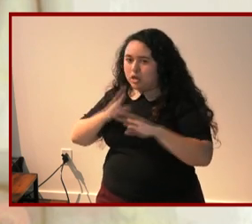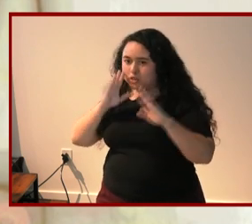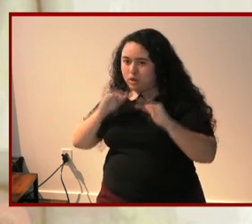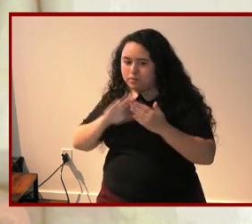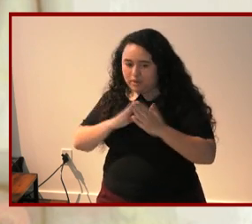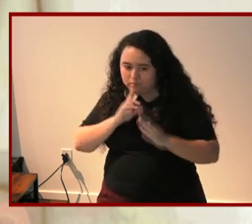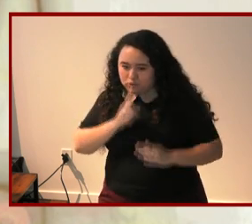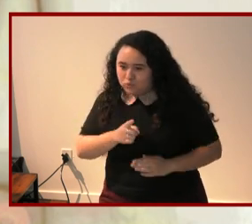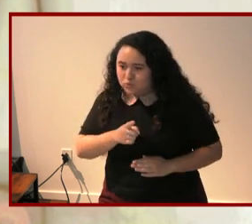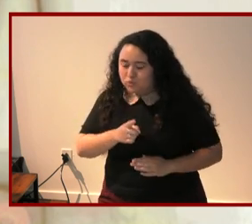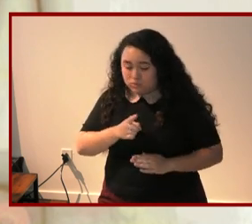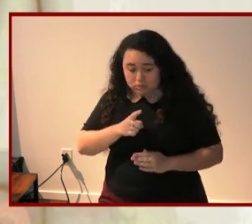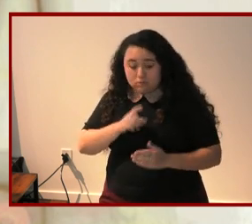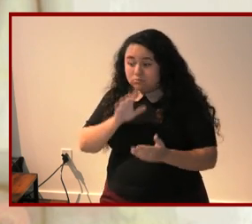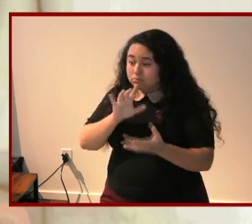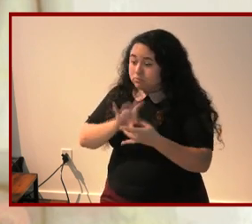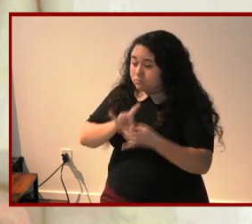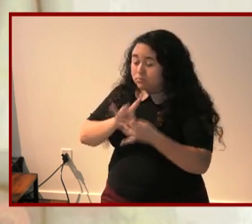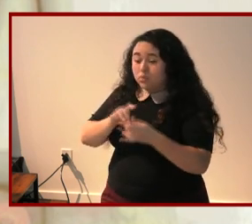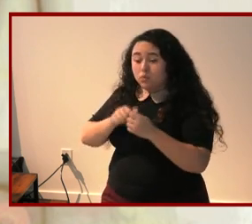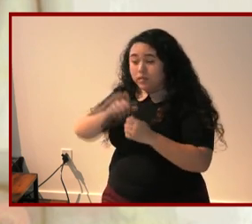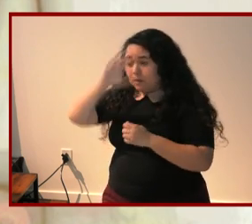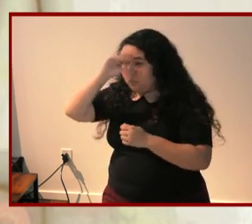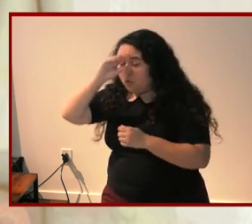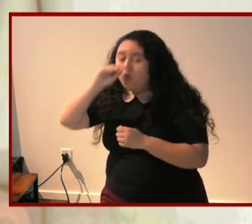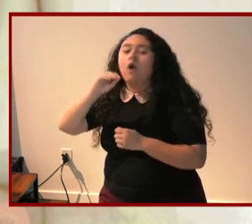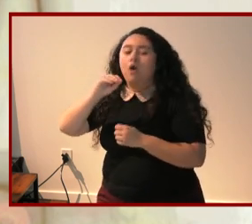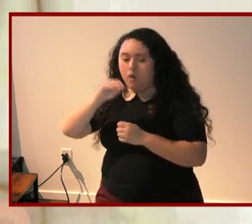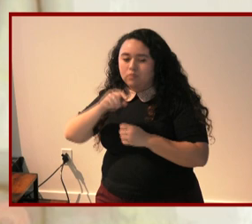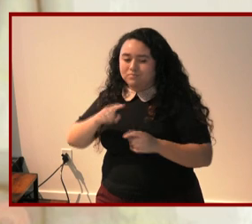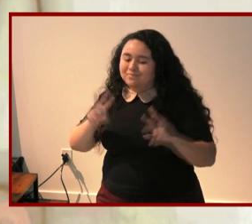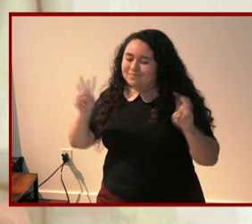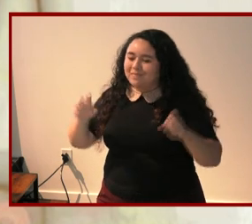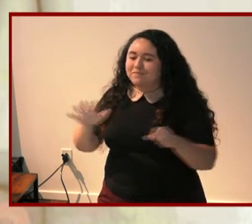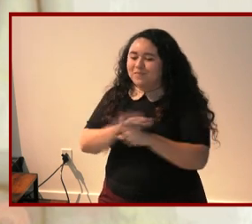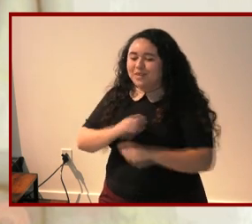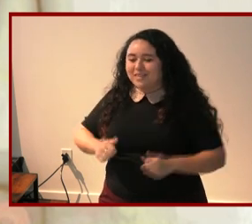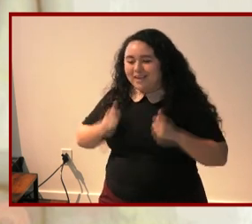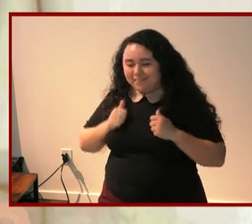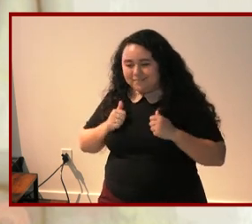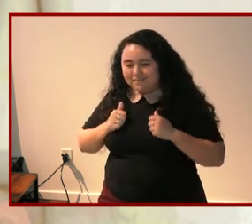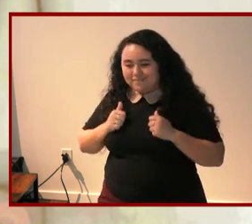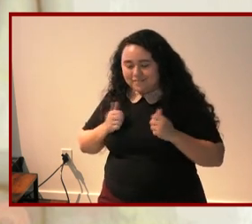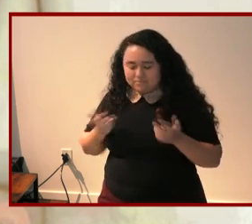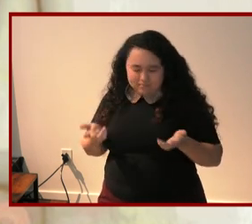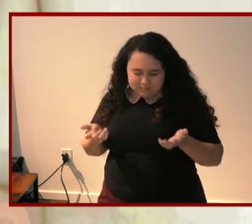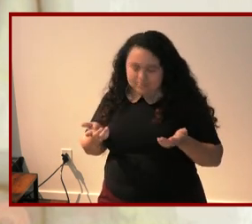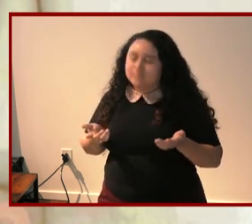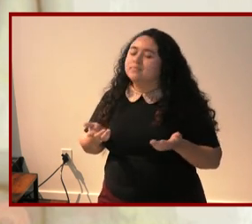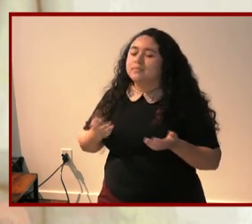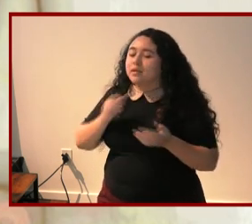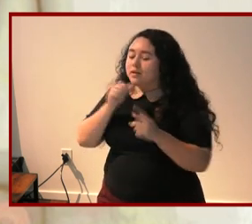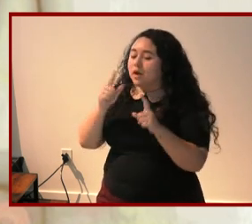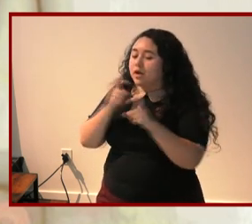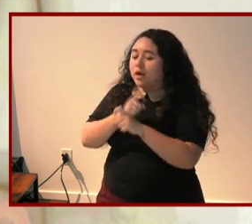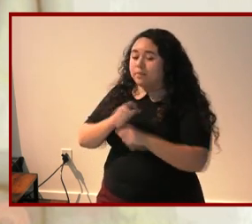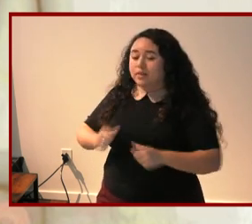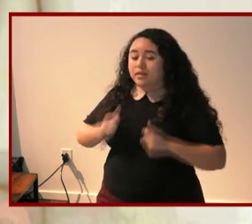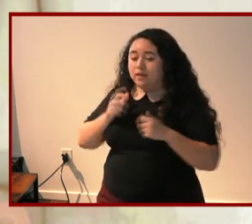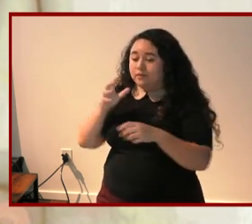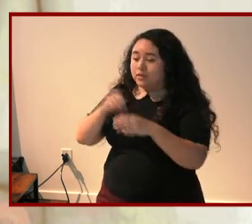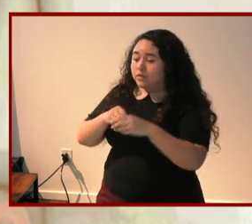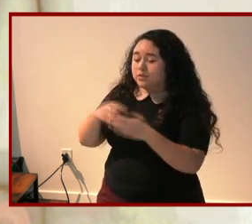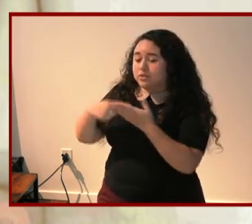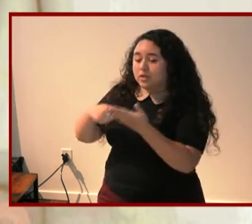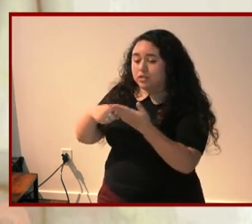realized and immediately recuperated her into a quote unquote full existence an uncomplicated life concludes with the